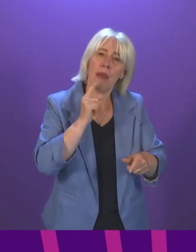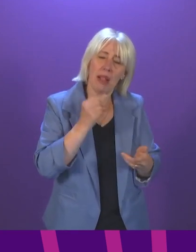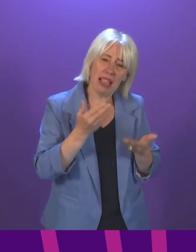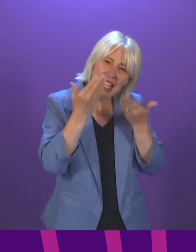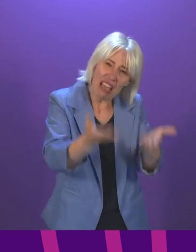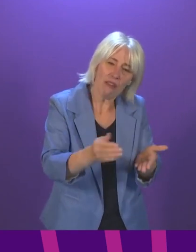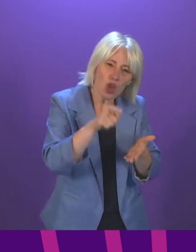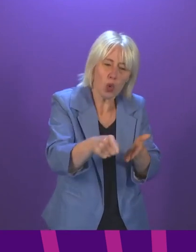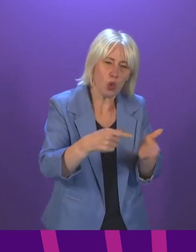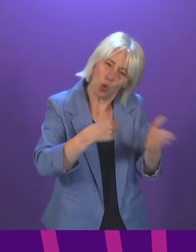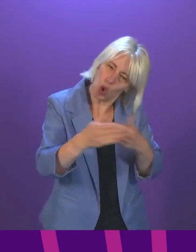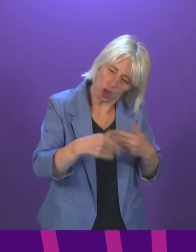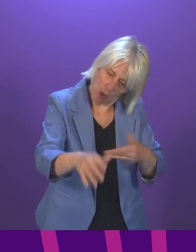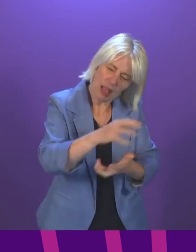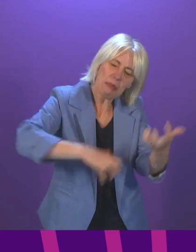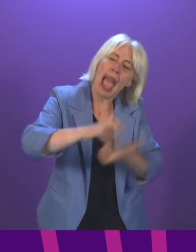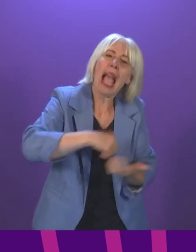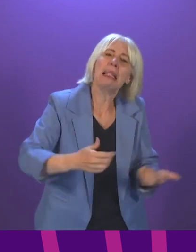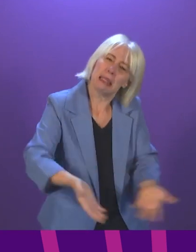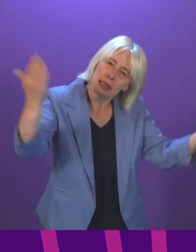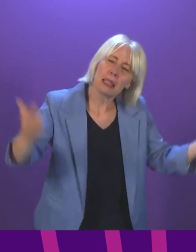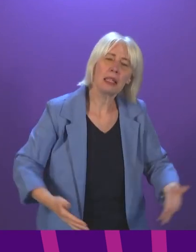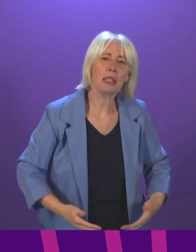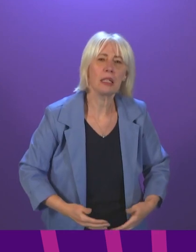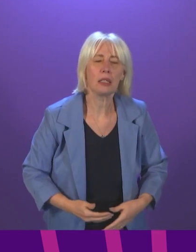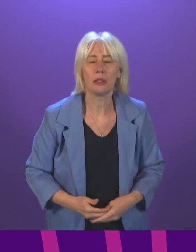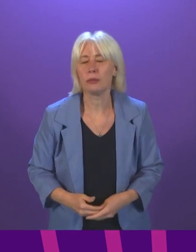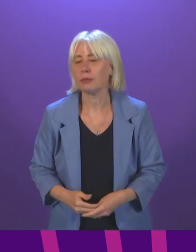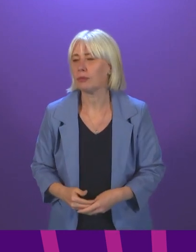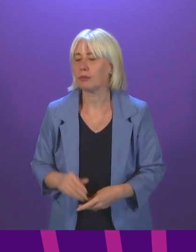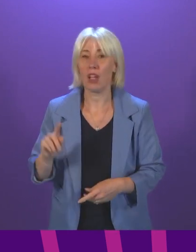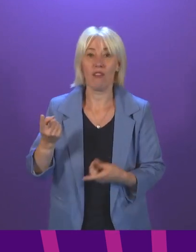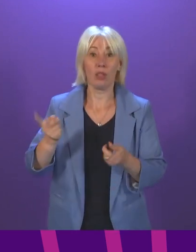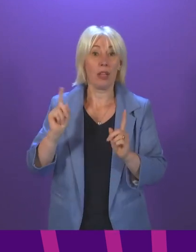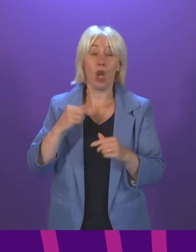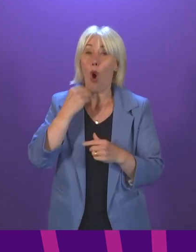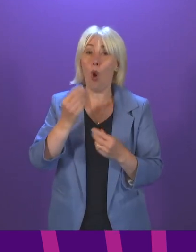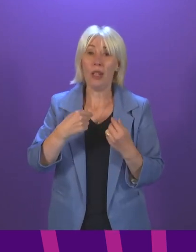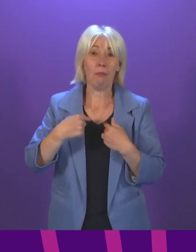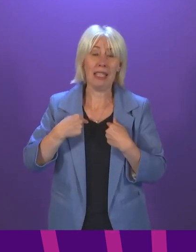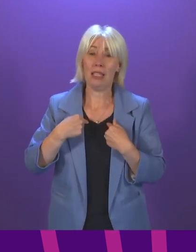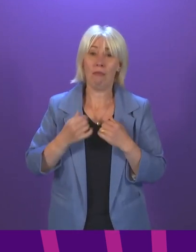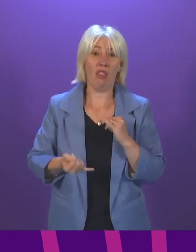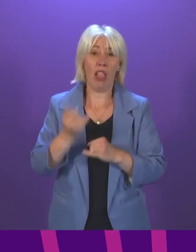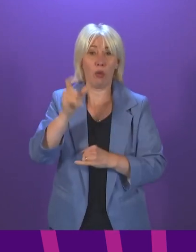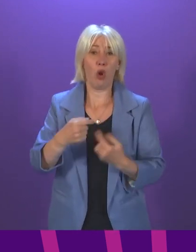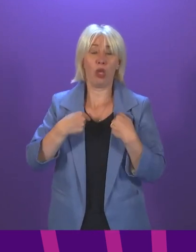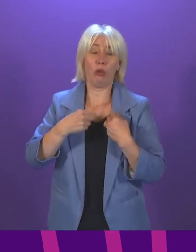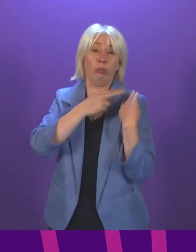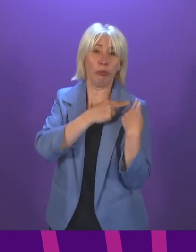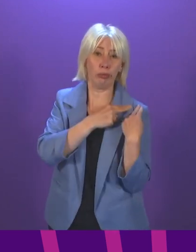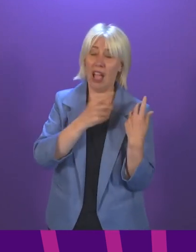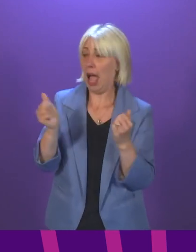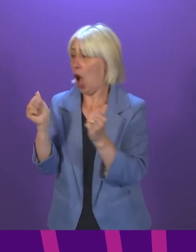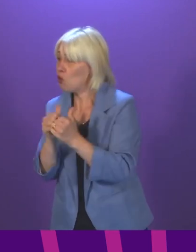secretary to fix this mess? First Minister. The buck always stops with me. And whatever people agree or